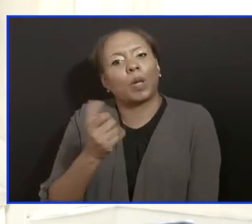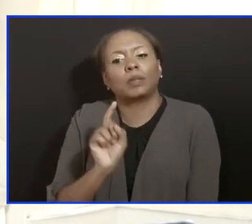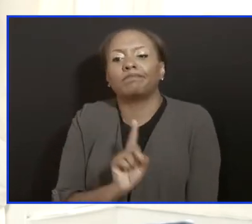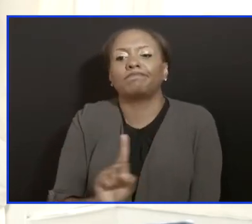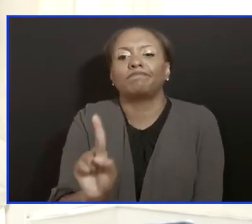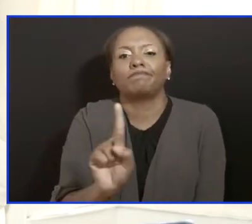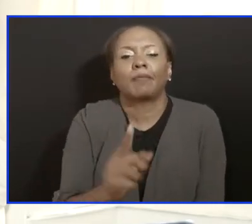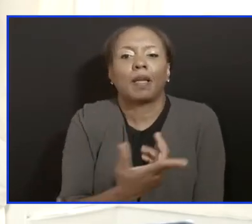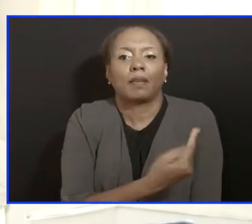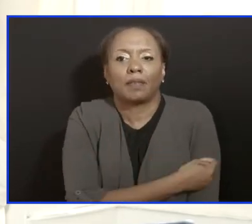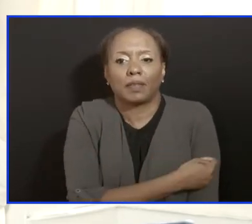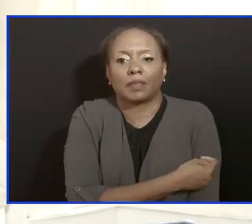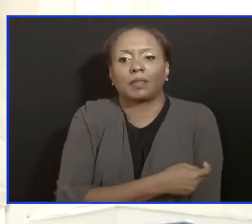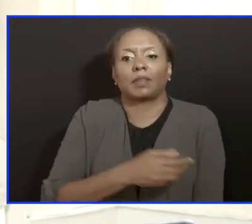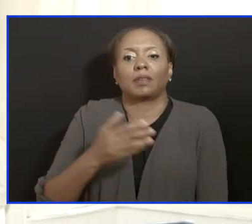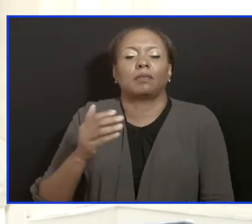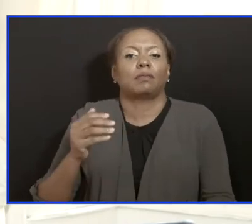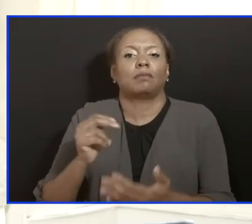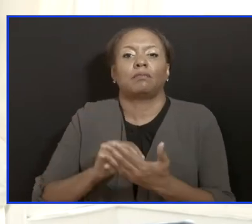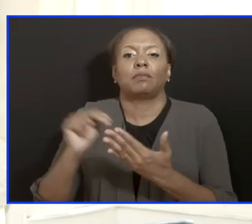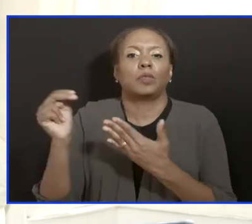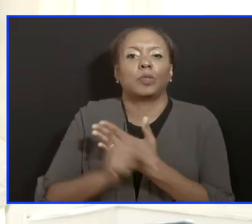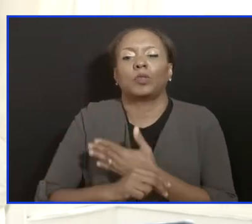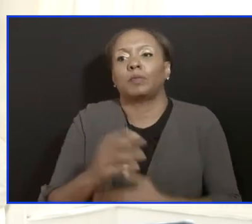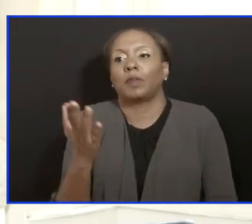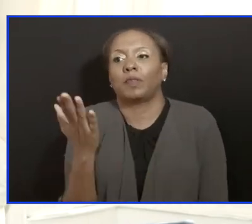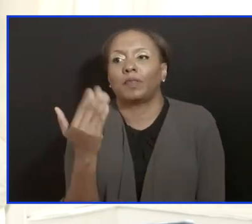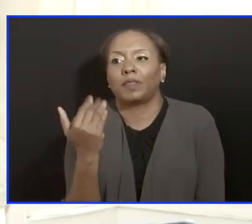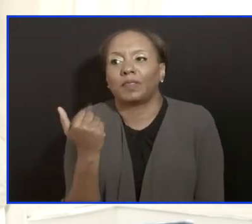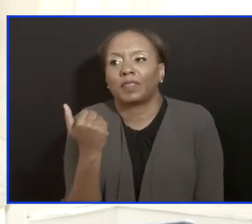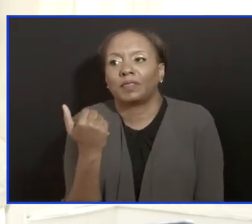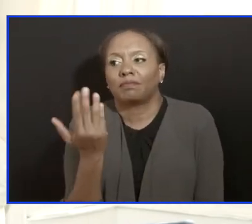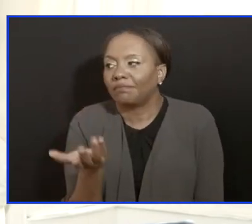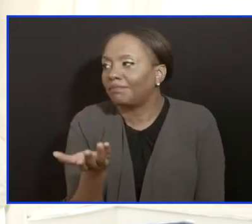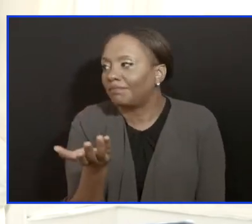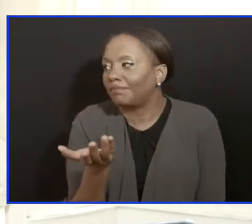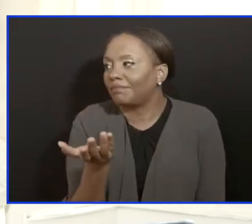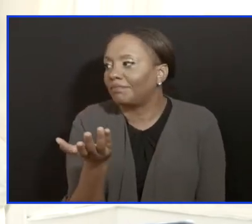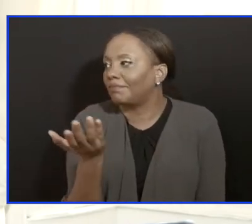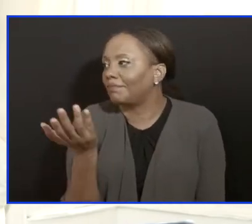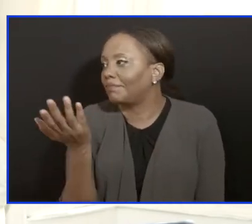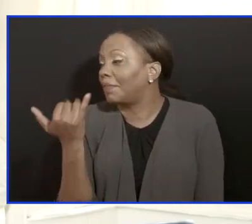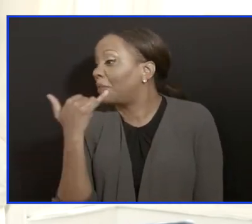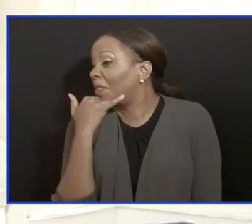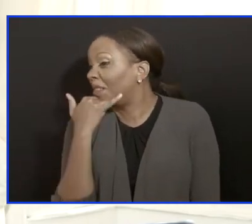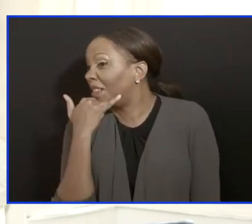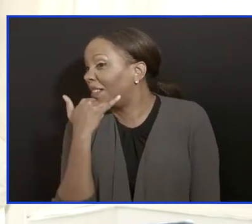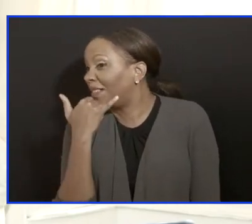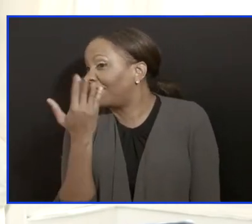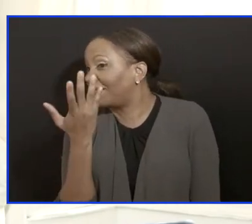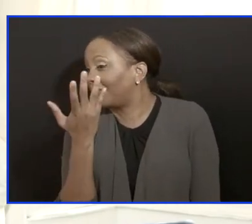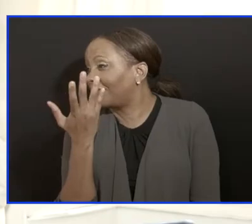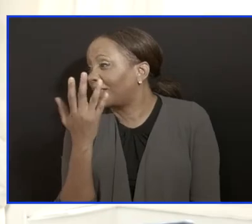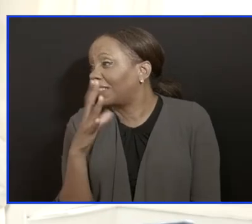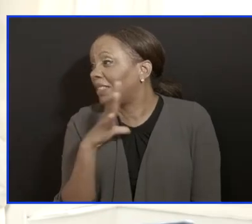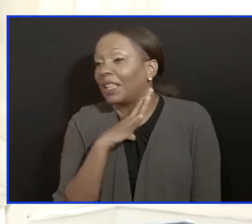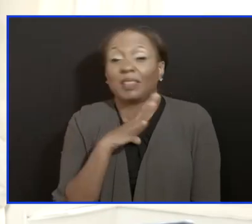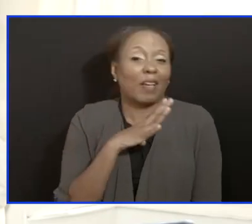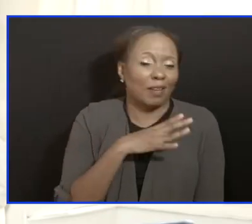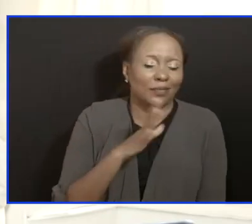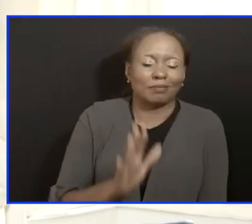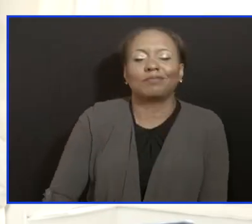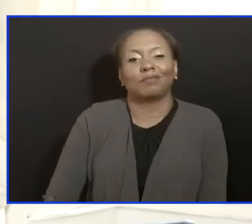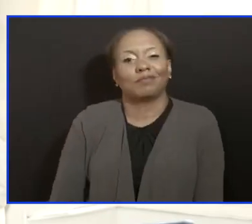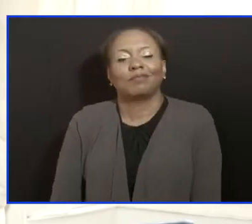forward and do it. By the 15th, call in the day. I may be wrong for doing that PM. But by the 15th of November, I